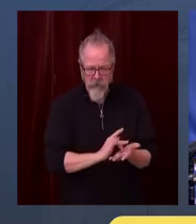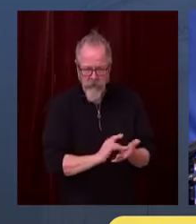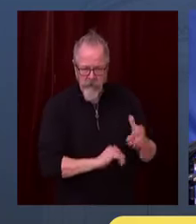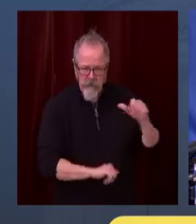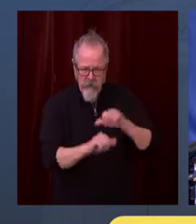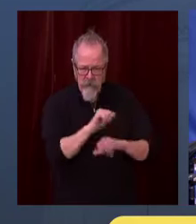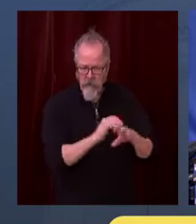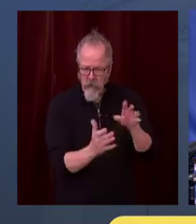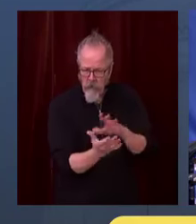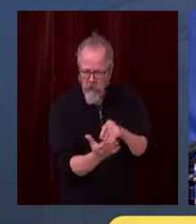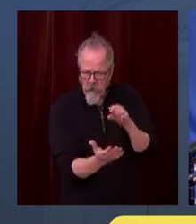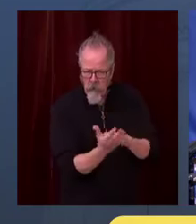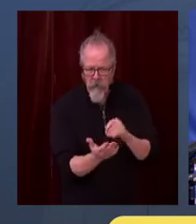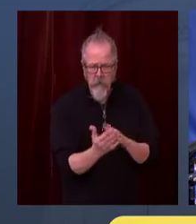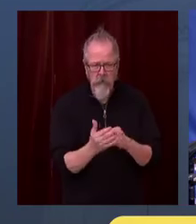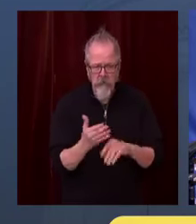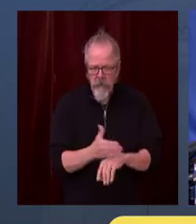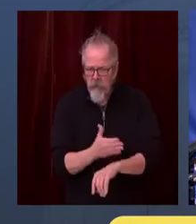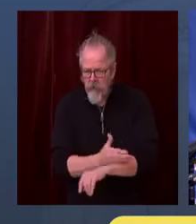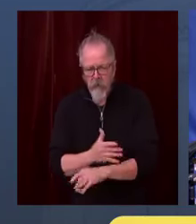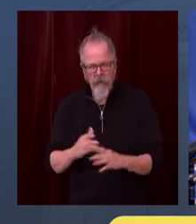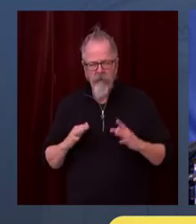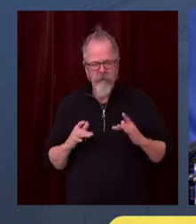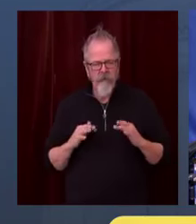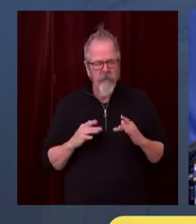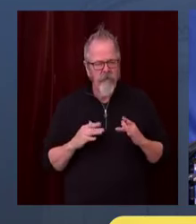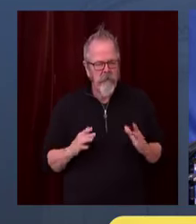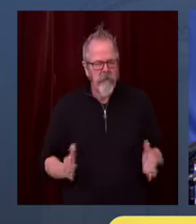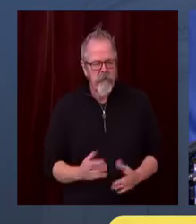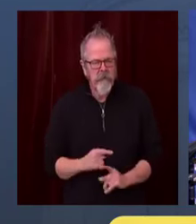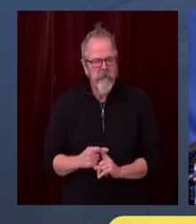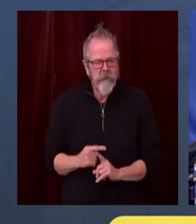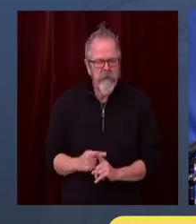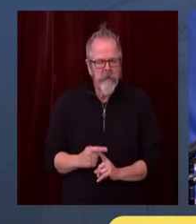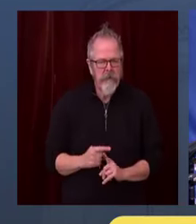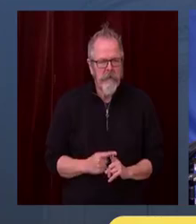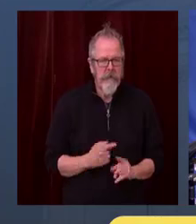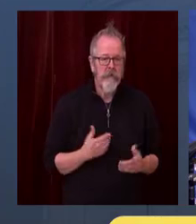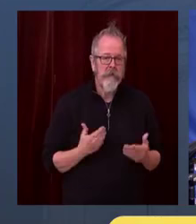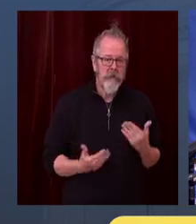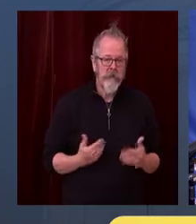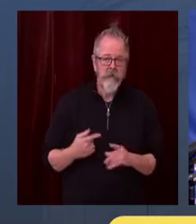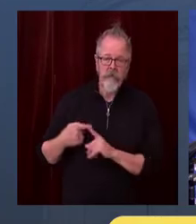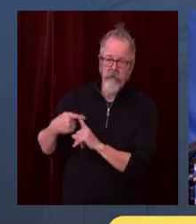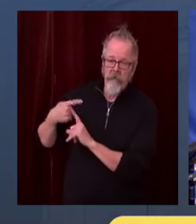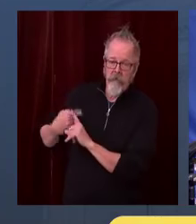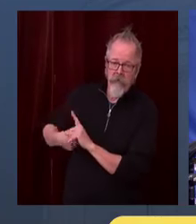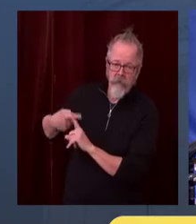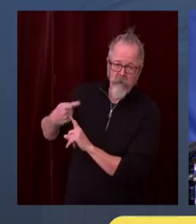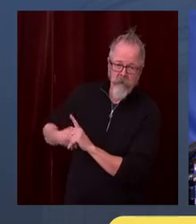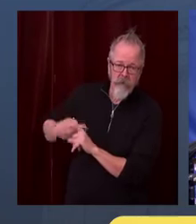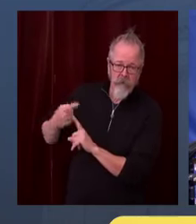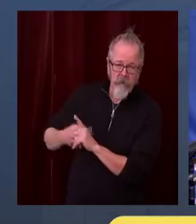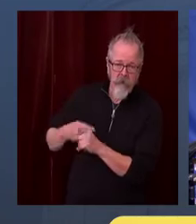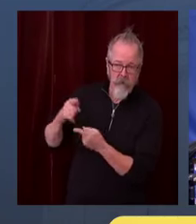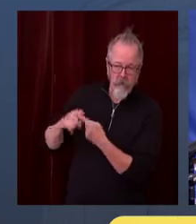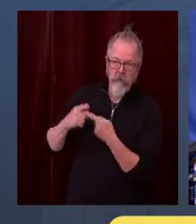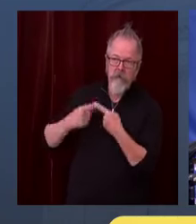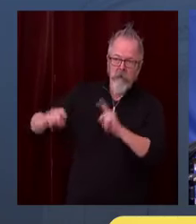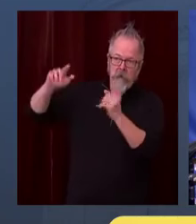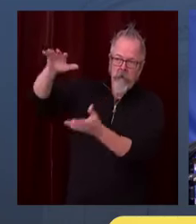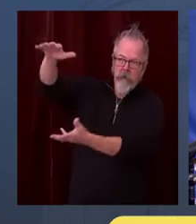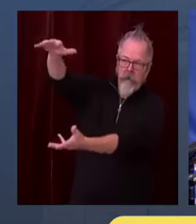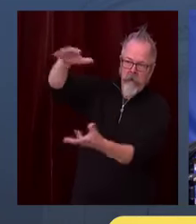I was thinking about these decisions we're making. These are tough decisions because they have such profound ramifications on life itself and people's